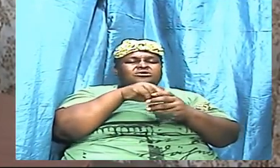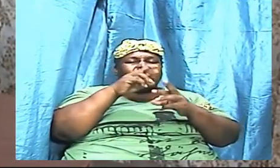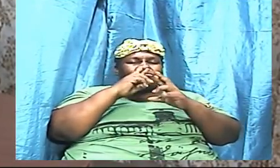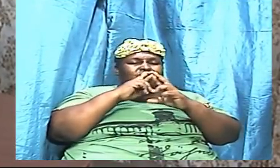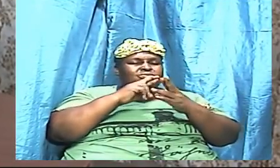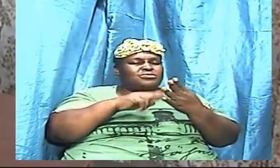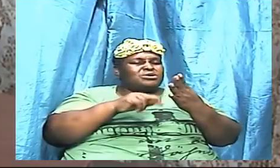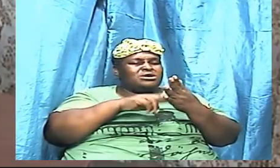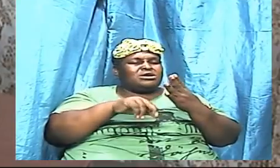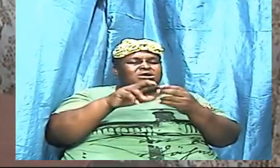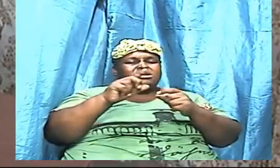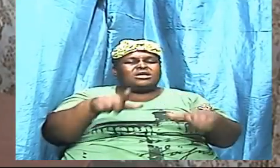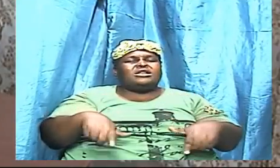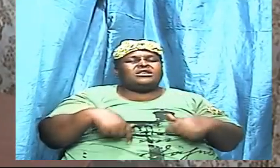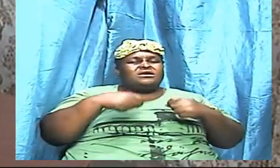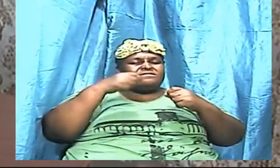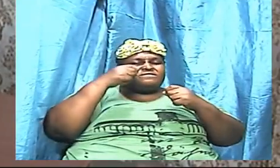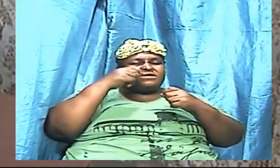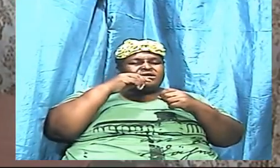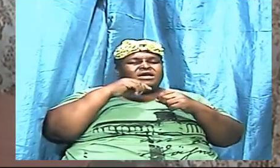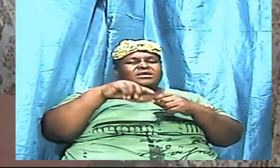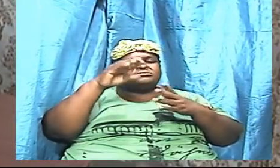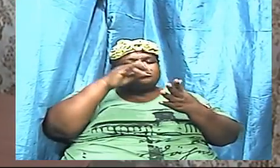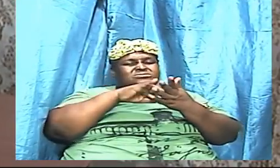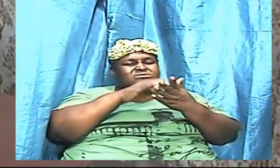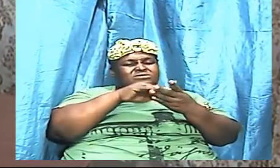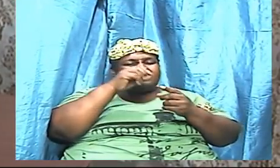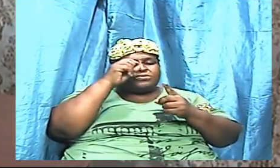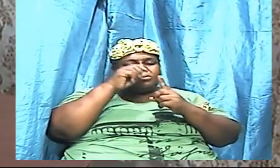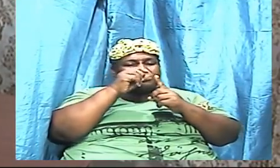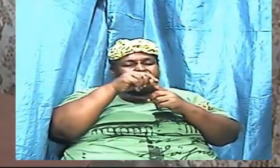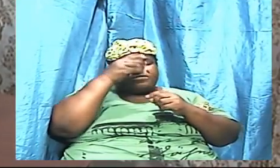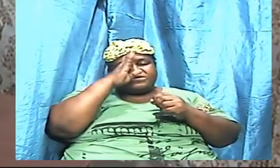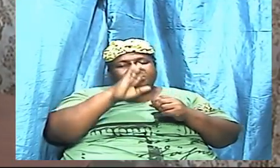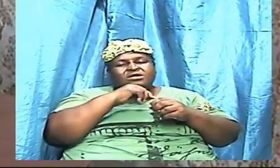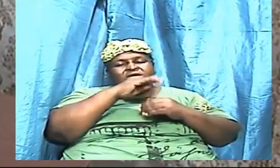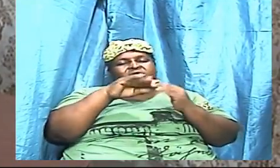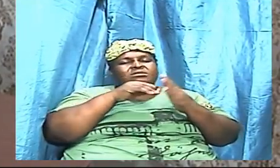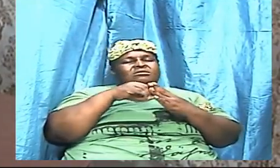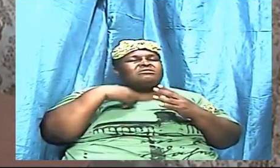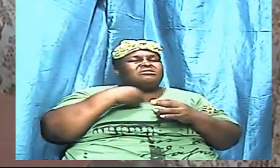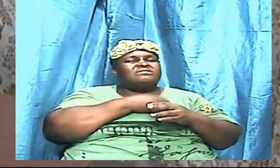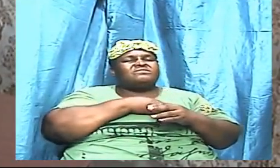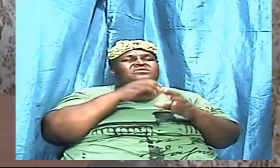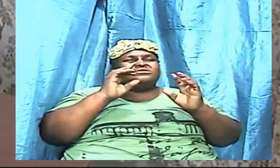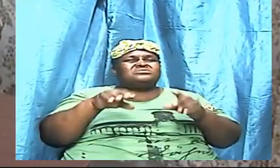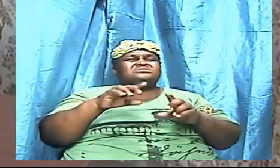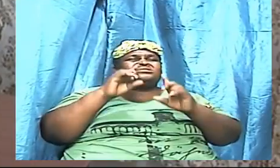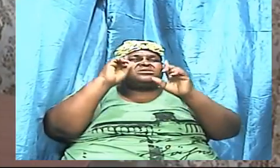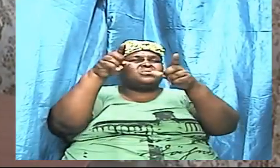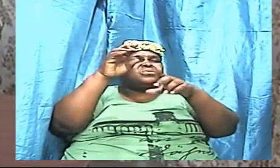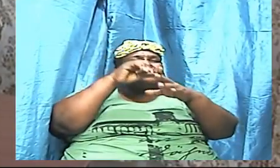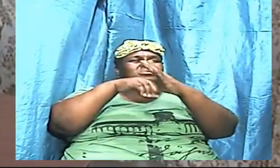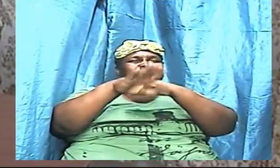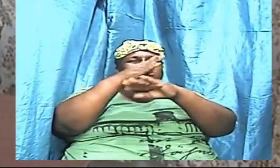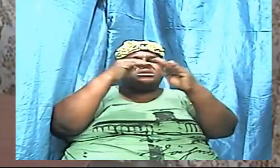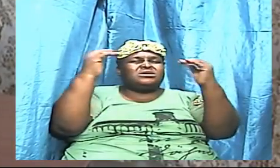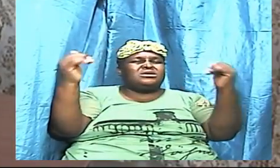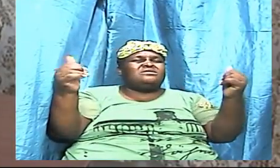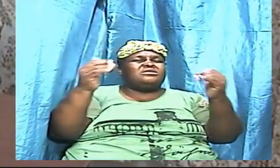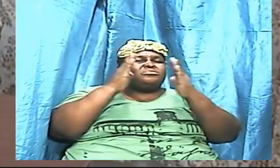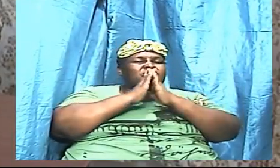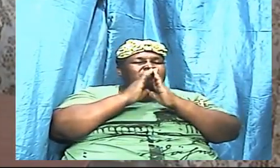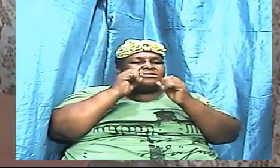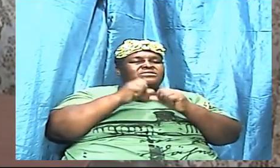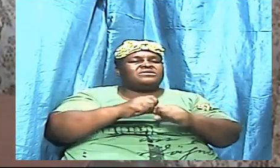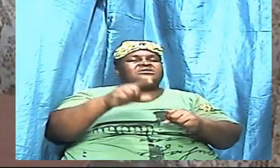in applying the word and in walking in the word all of us can make it in the rapture and I pray